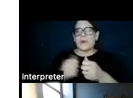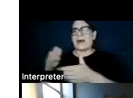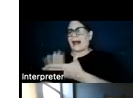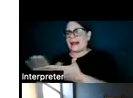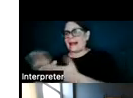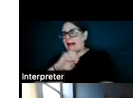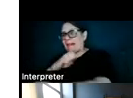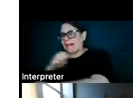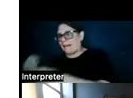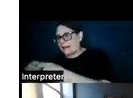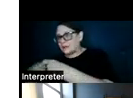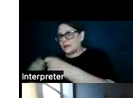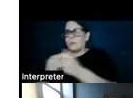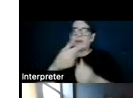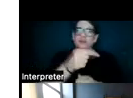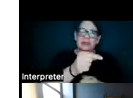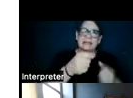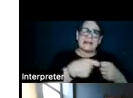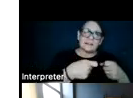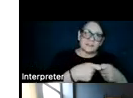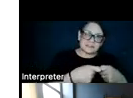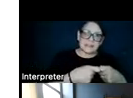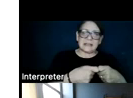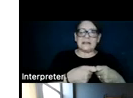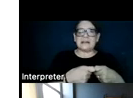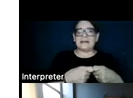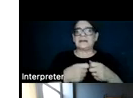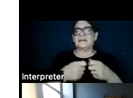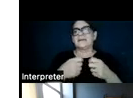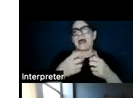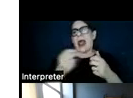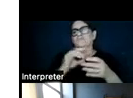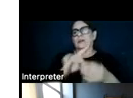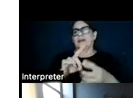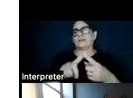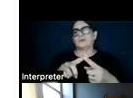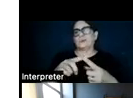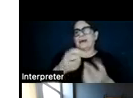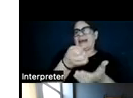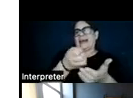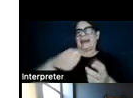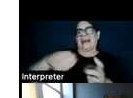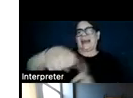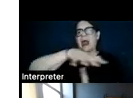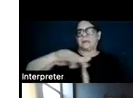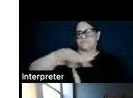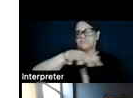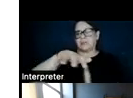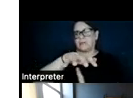and green electricity with ecological and environmentally sensitive land areas.